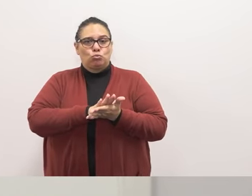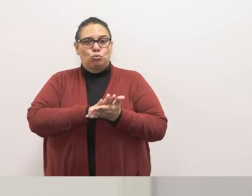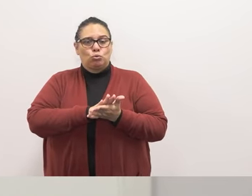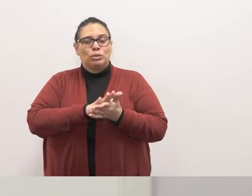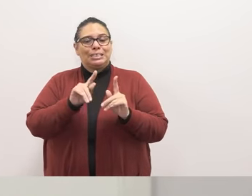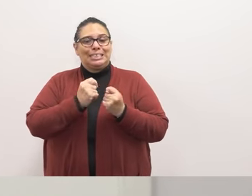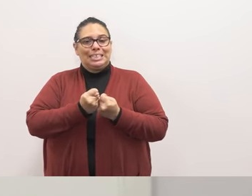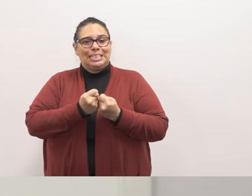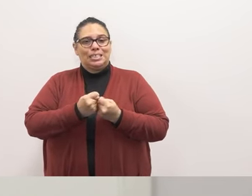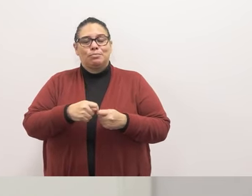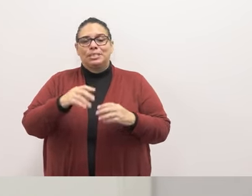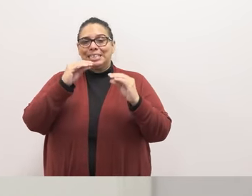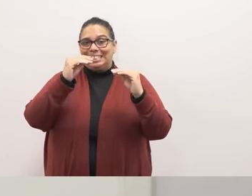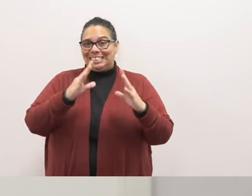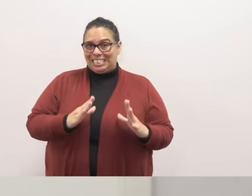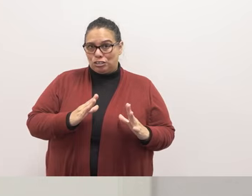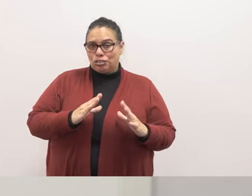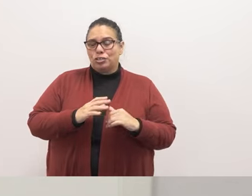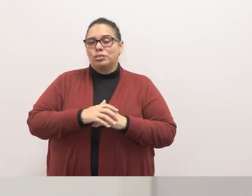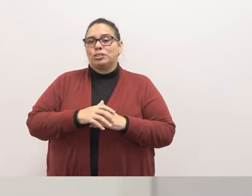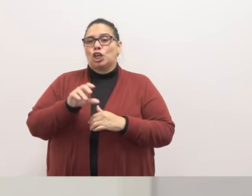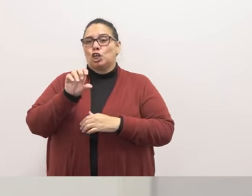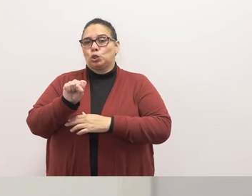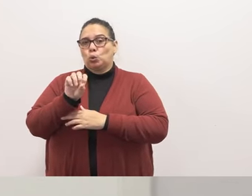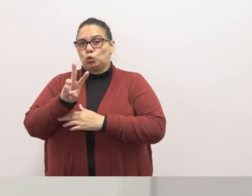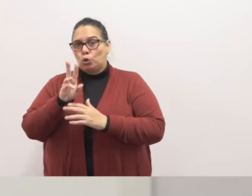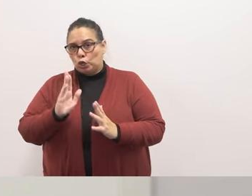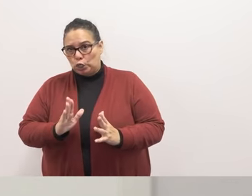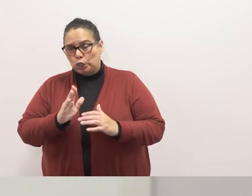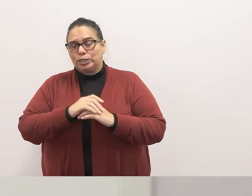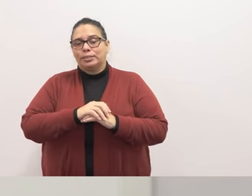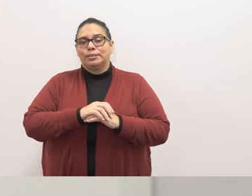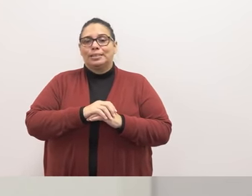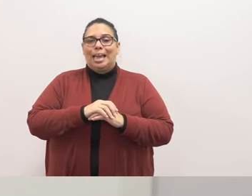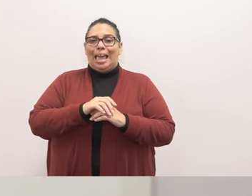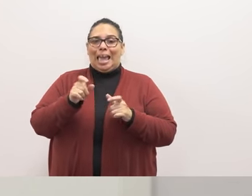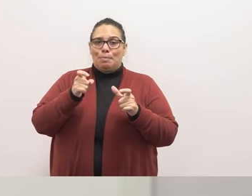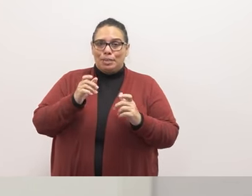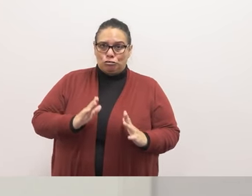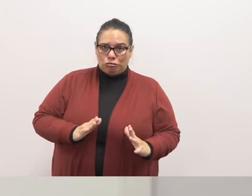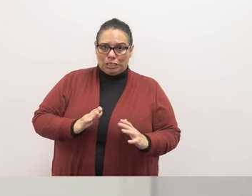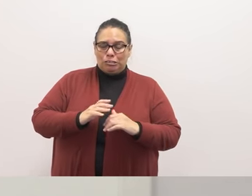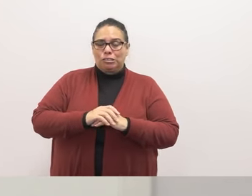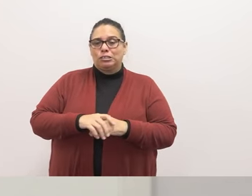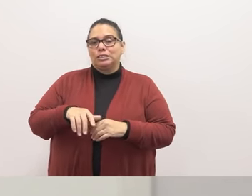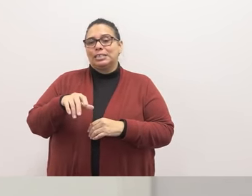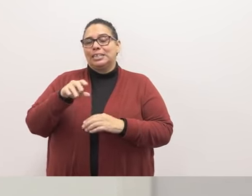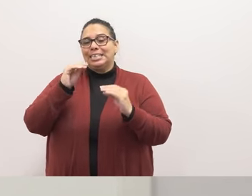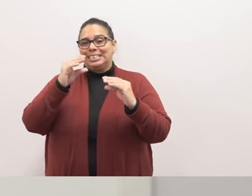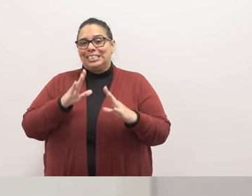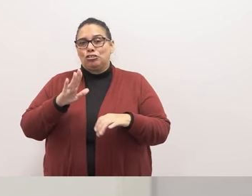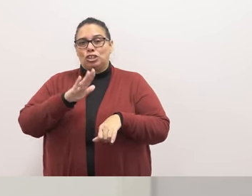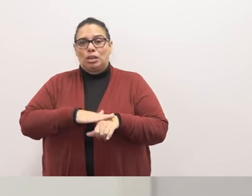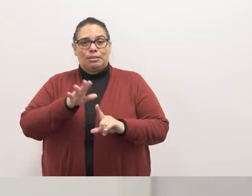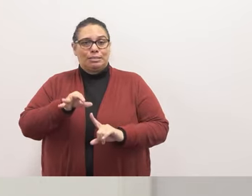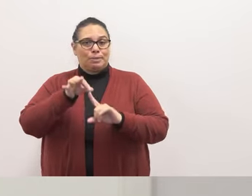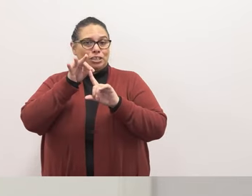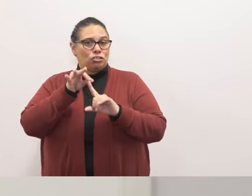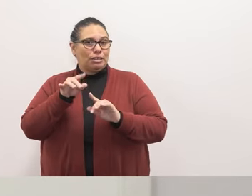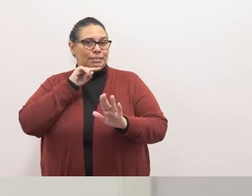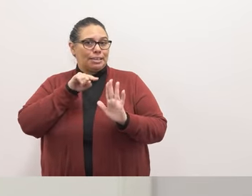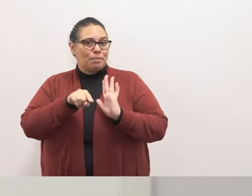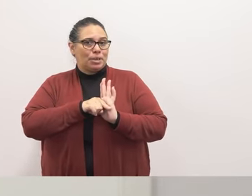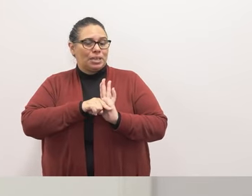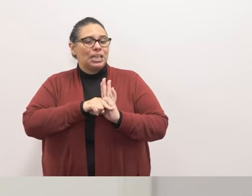teachers on special assignments social workers administrators that are developing greater skill to engage with their families